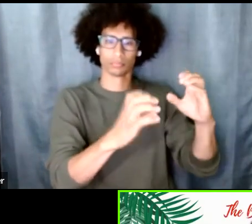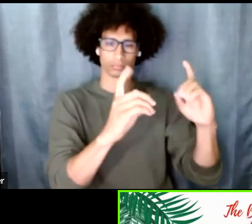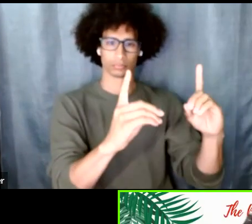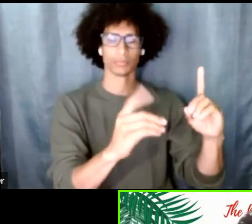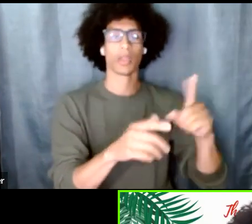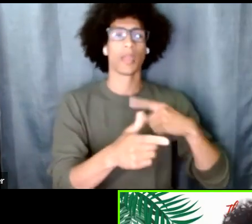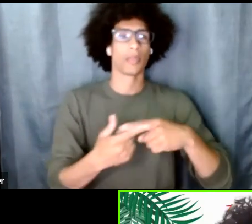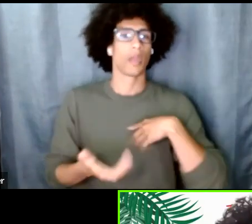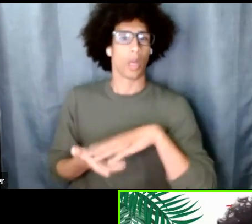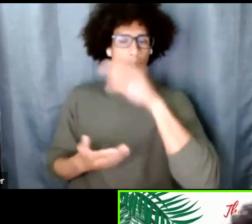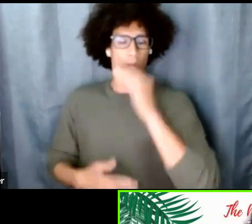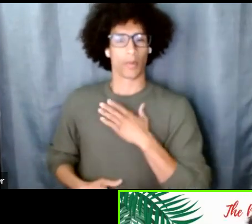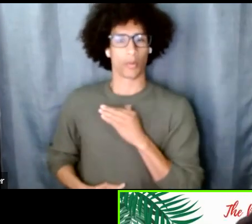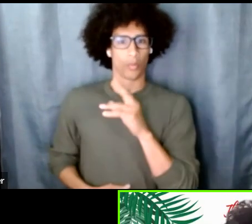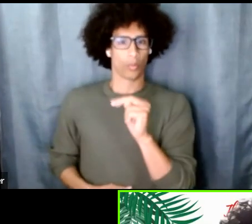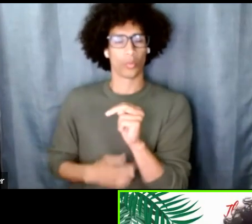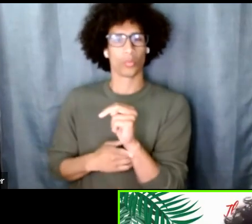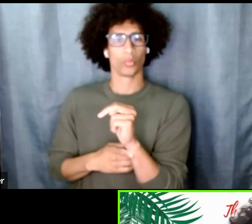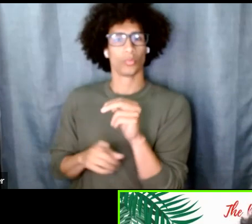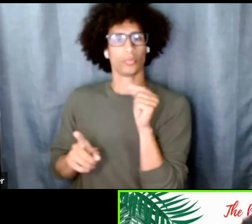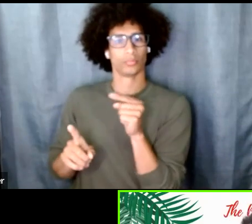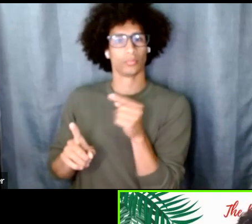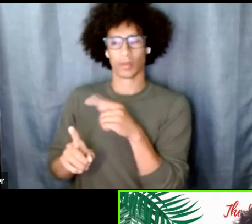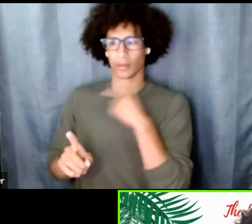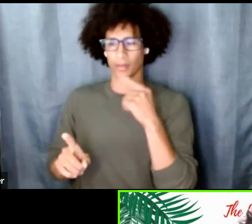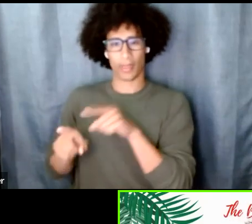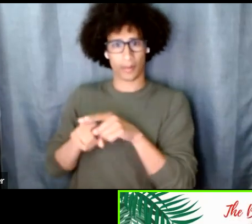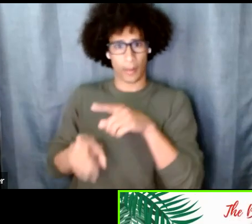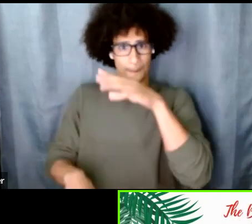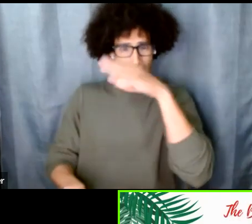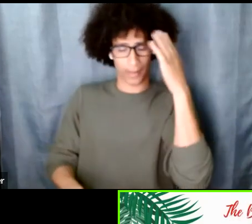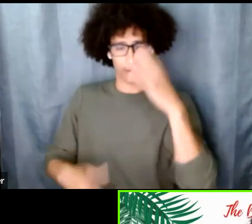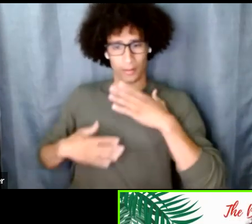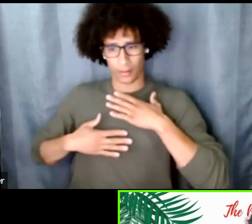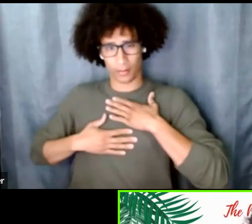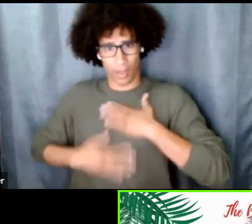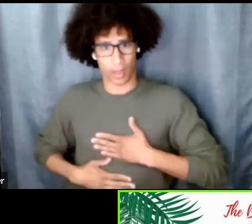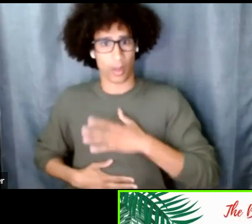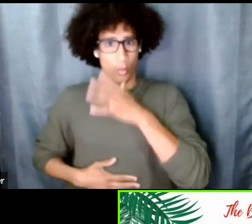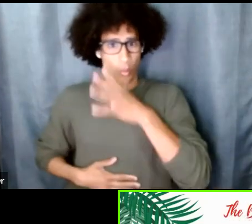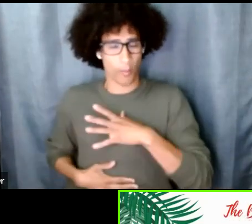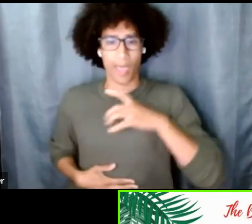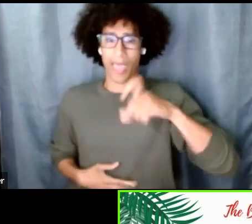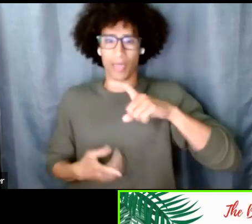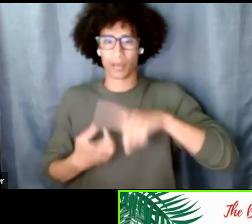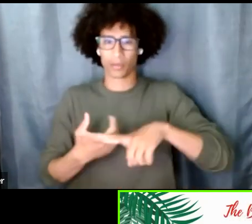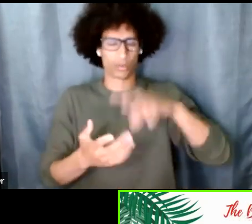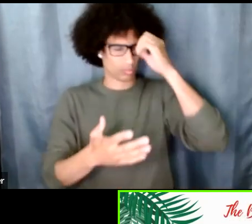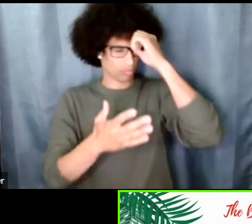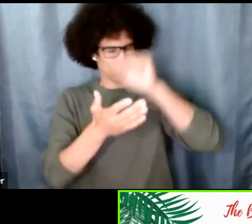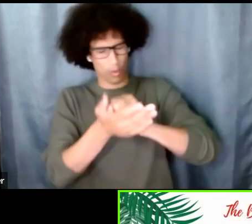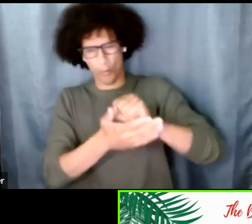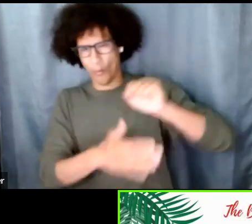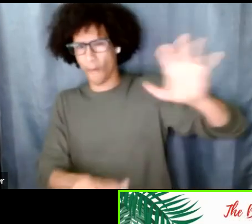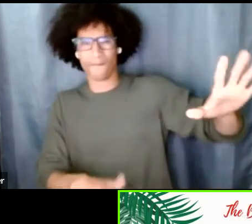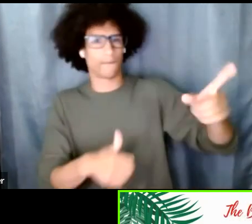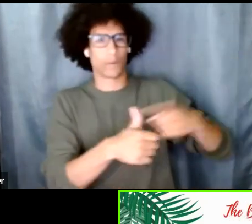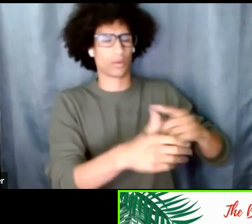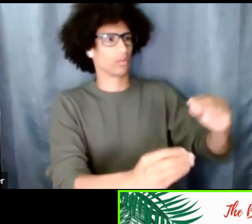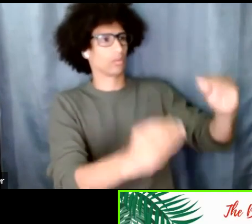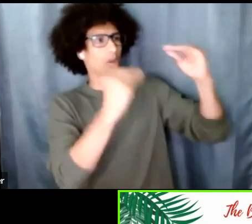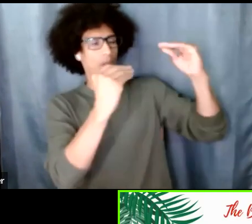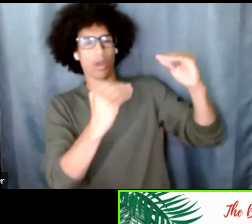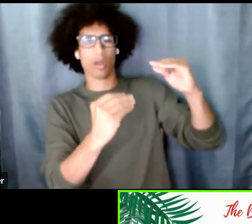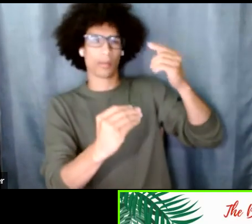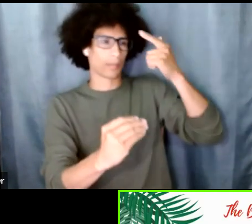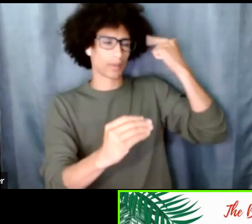i had to unlearn that shit when i got into the real world and what authentic storytelling means to me and i think that what i bring